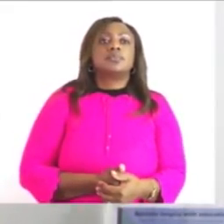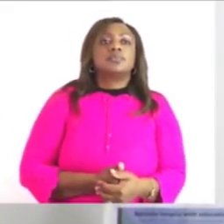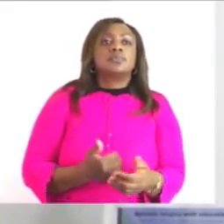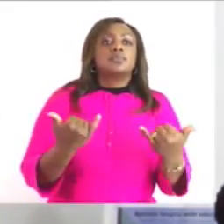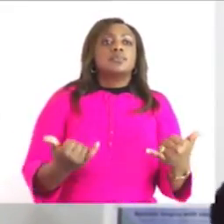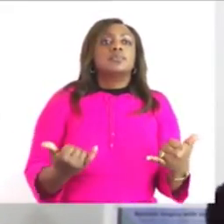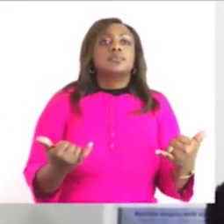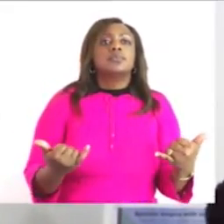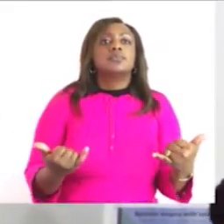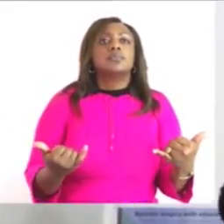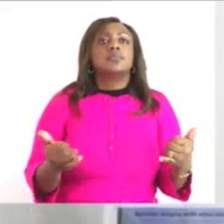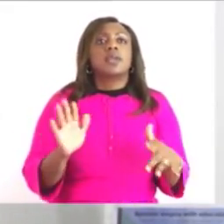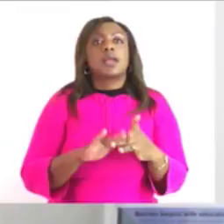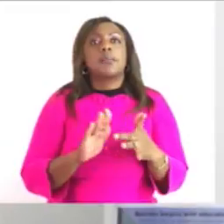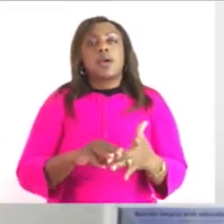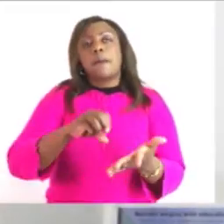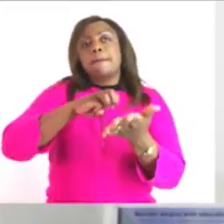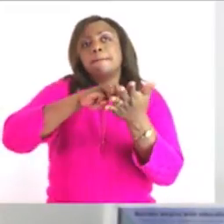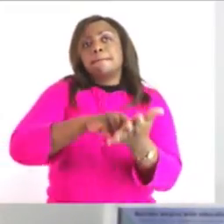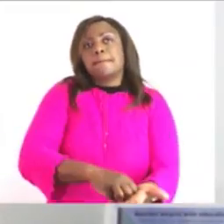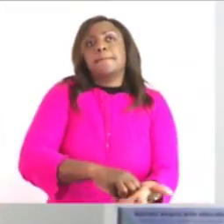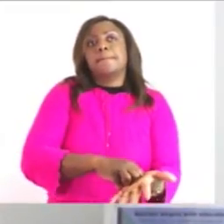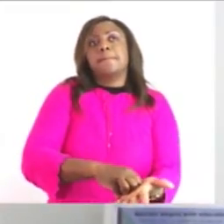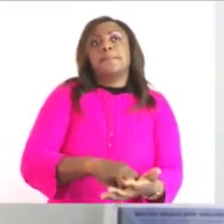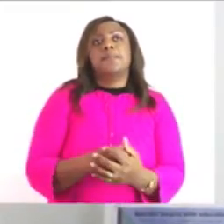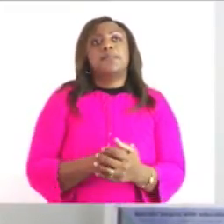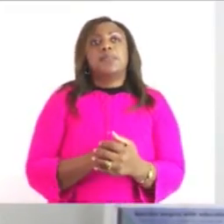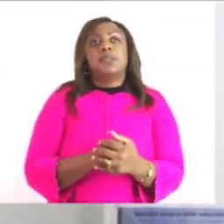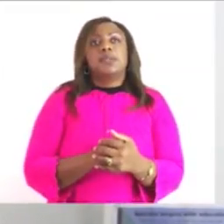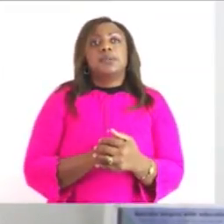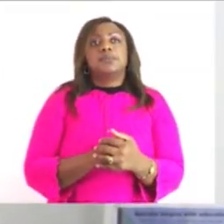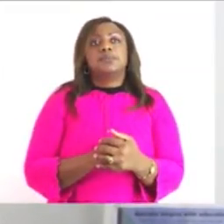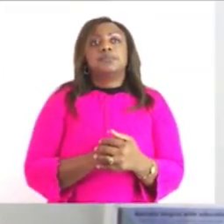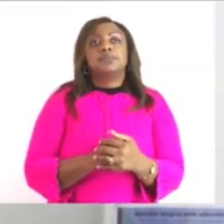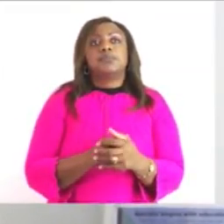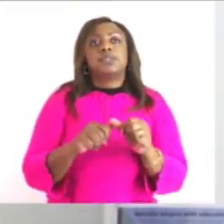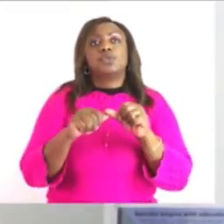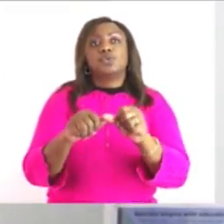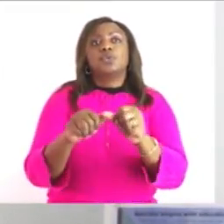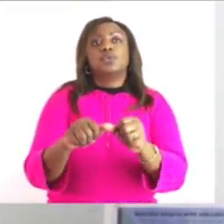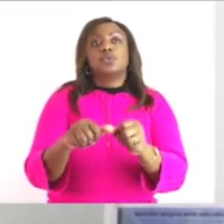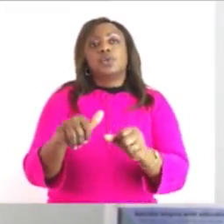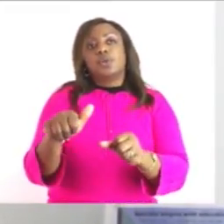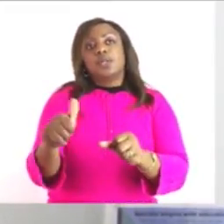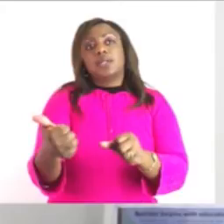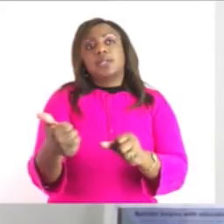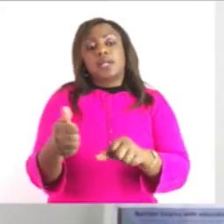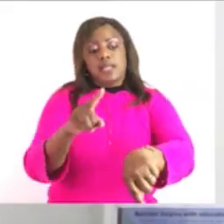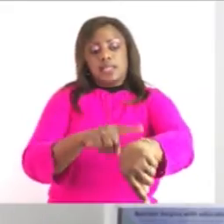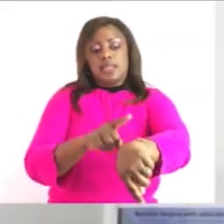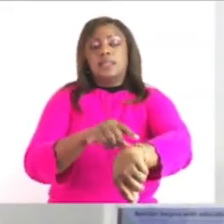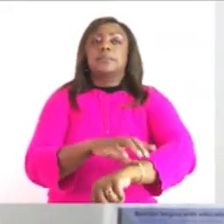so that is about mass we have to look at we have to go to time